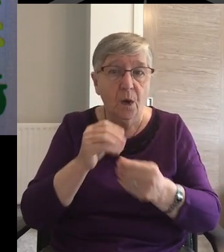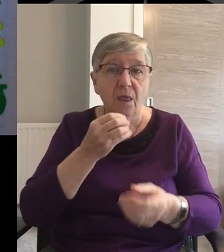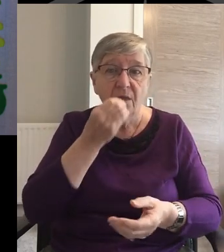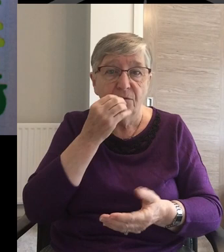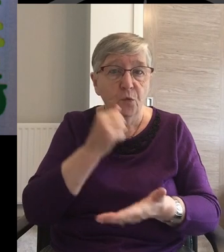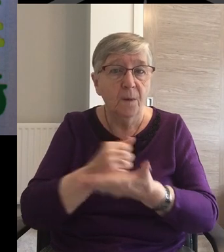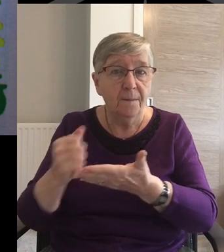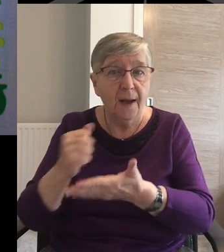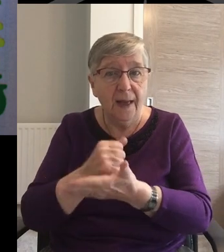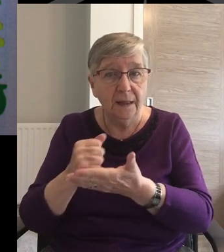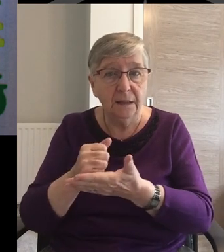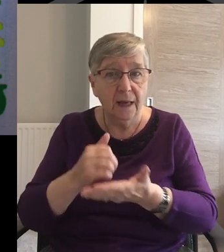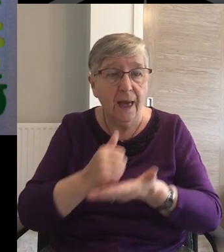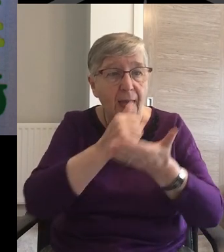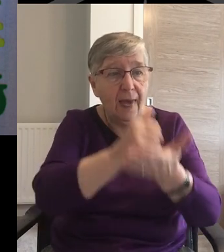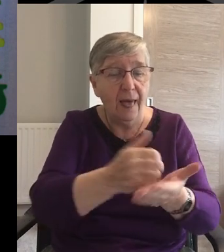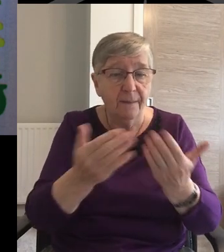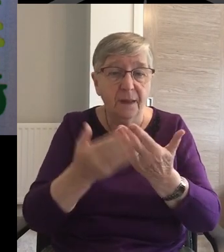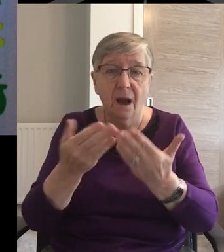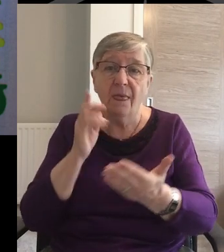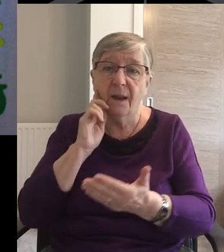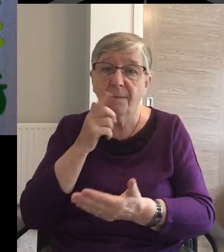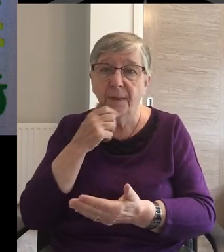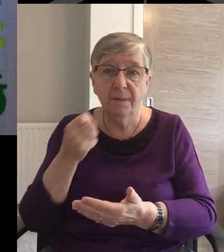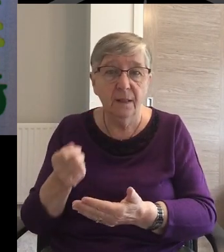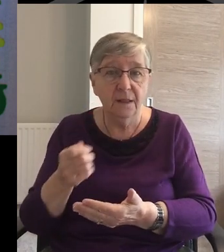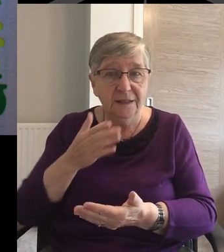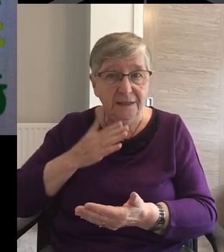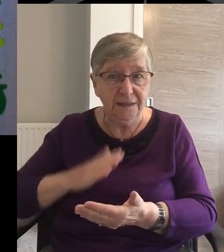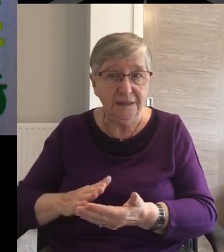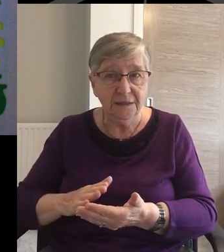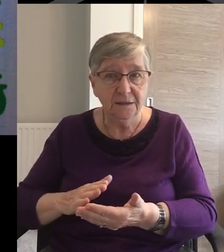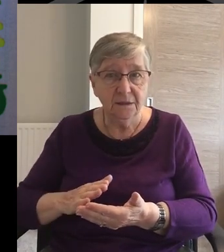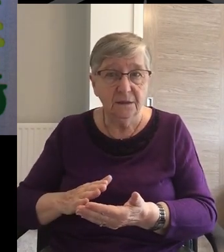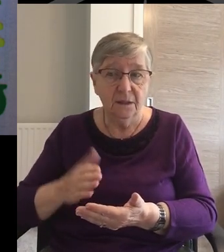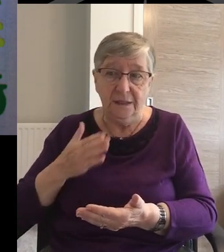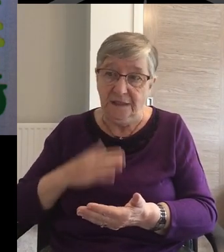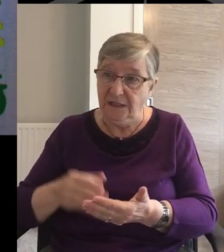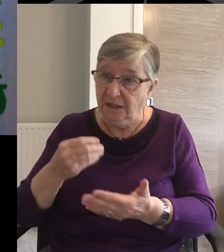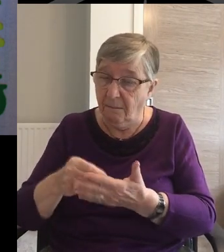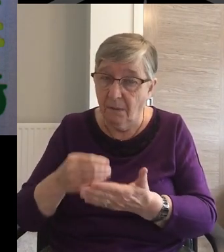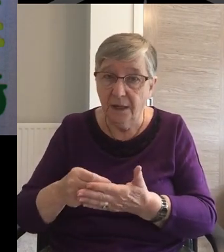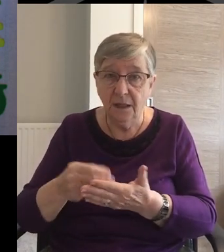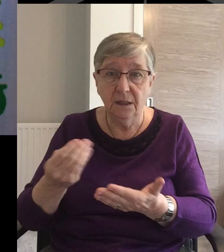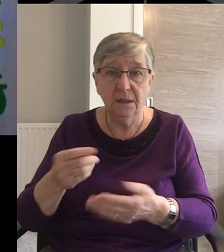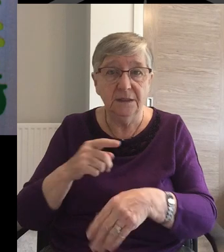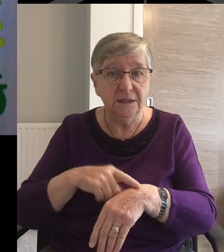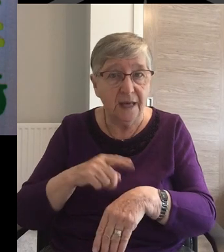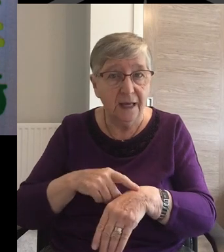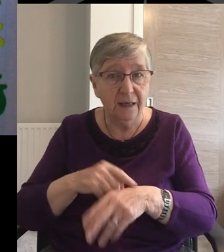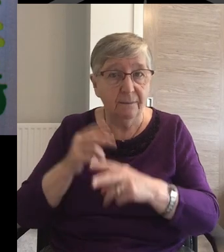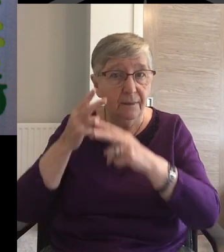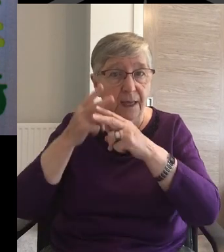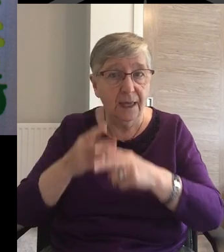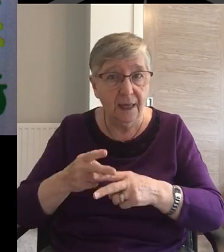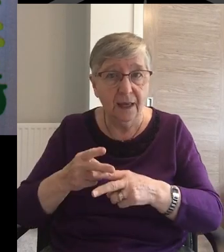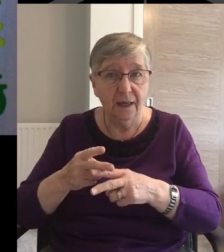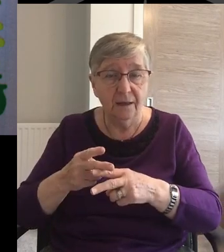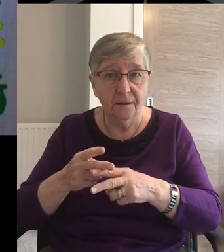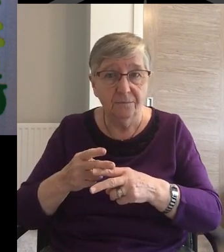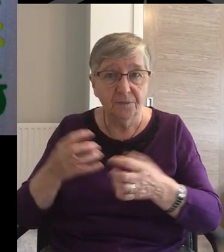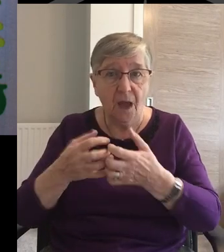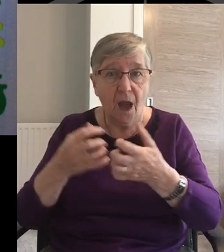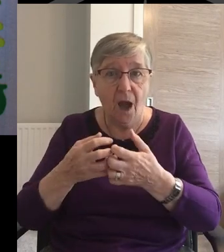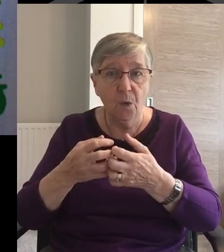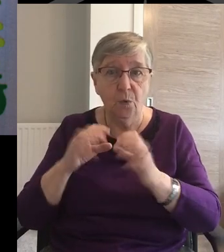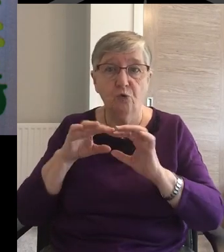helping others Less fortunate than we are In helping those In need of money Time Care In how